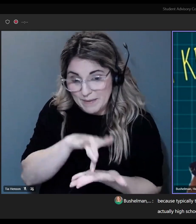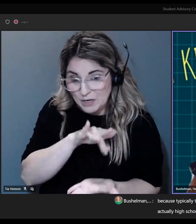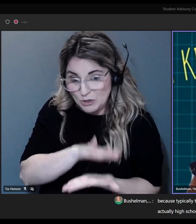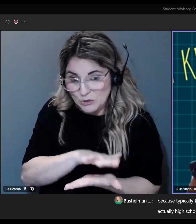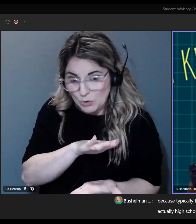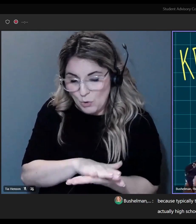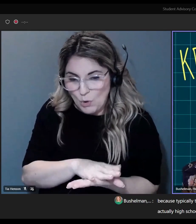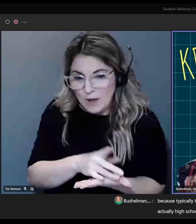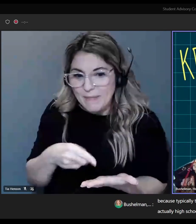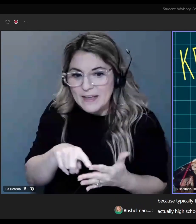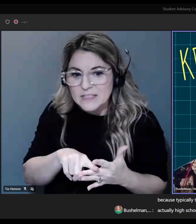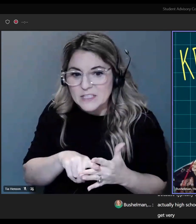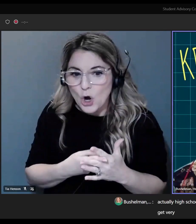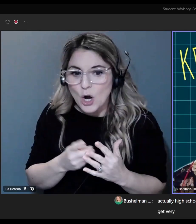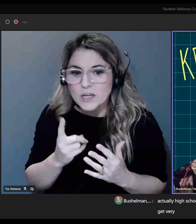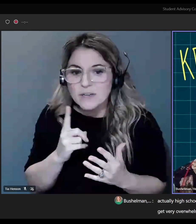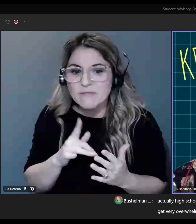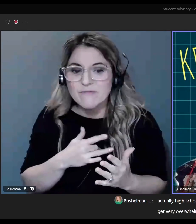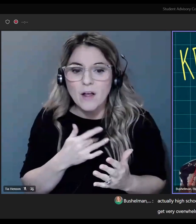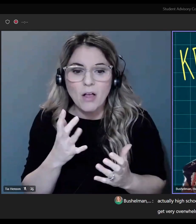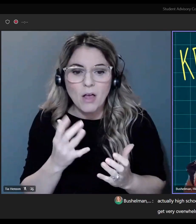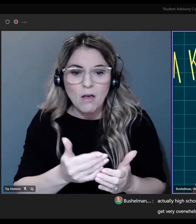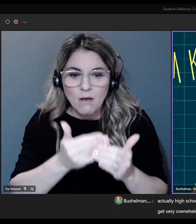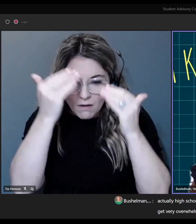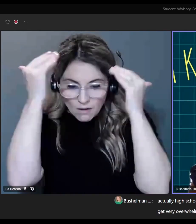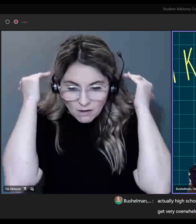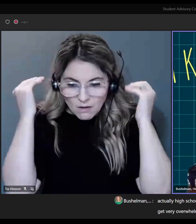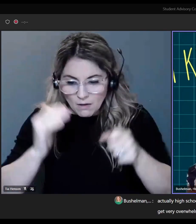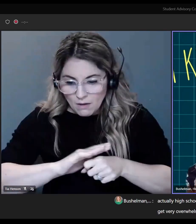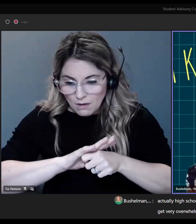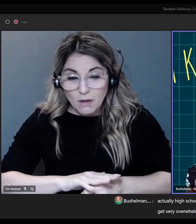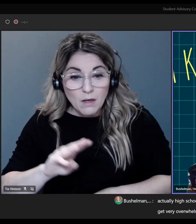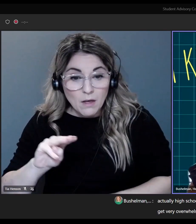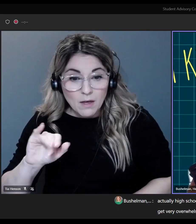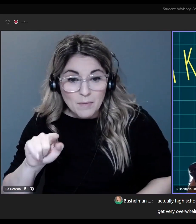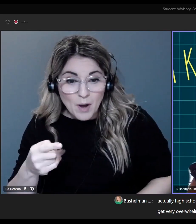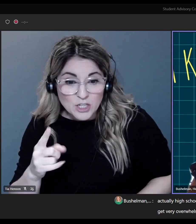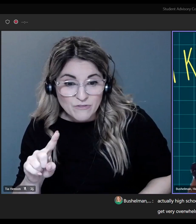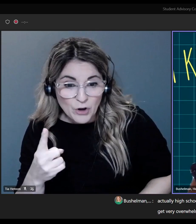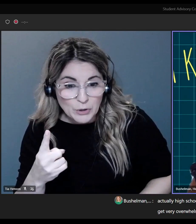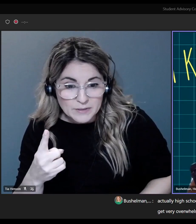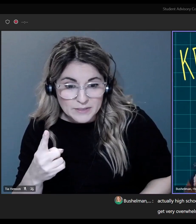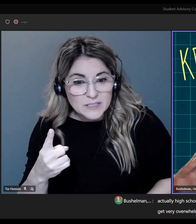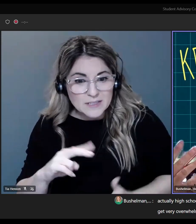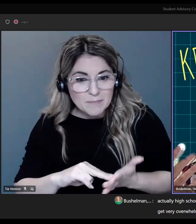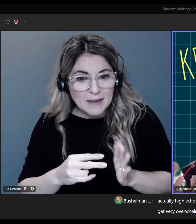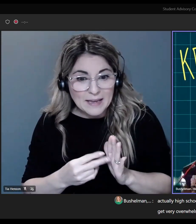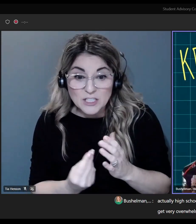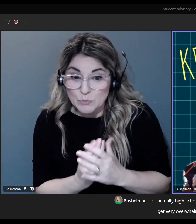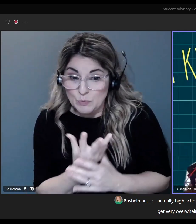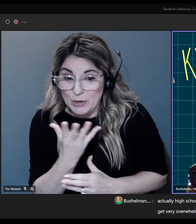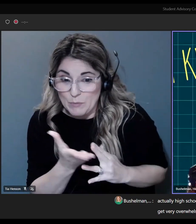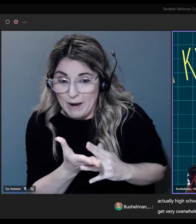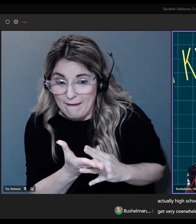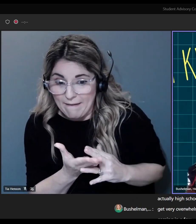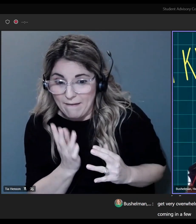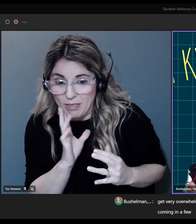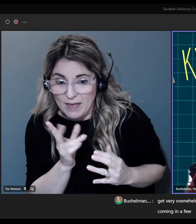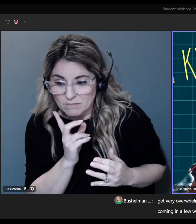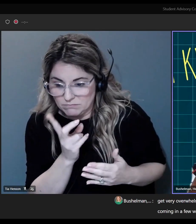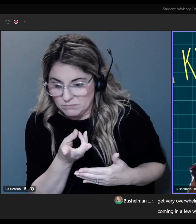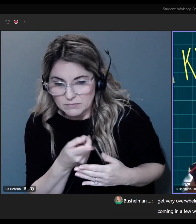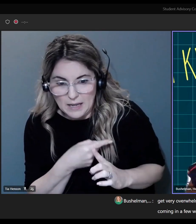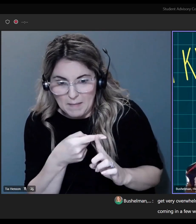they start to get very overwhelmed. March 1st is tomorrow. Spring break is coming in a few